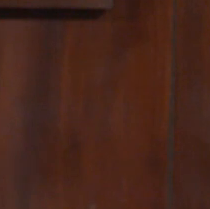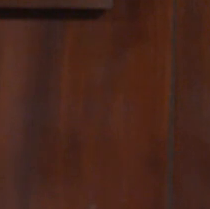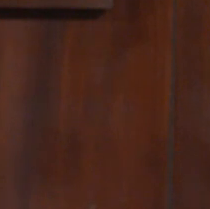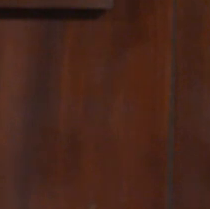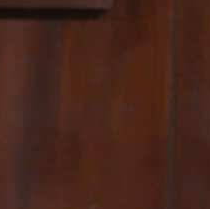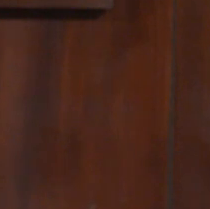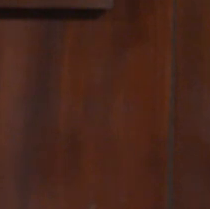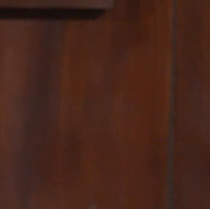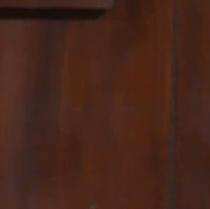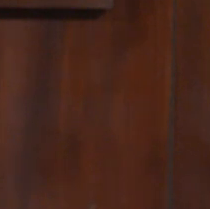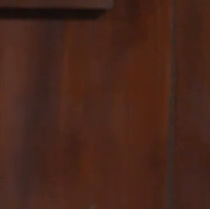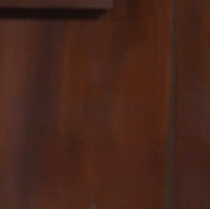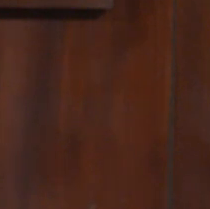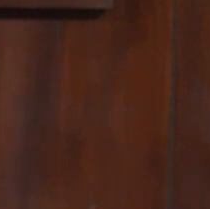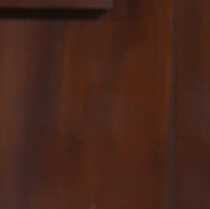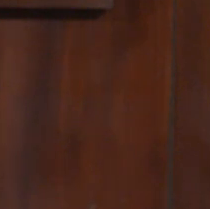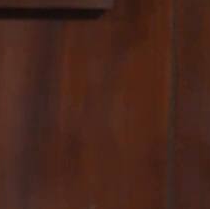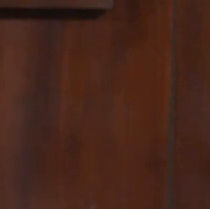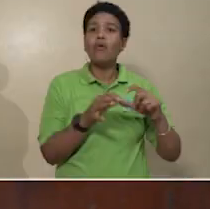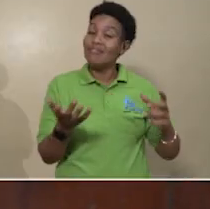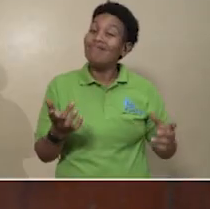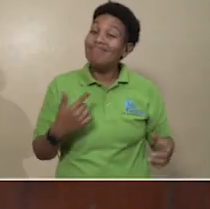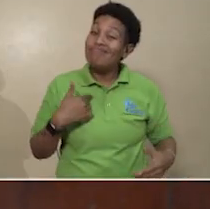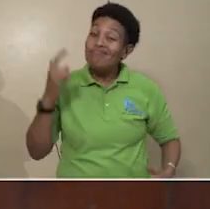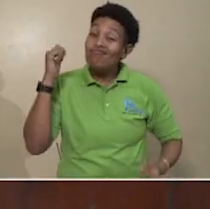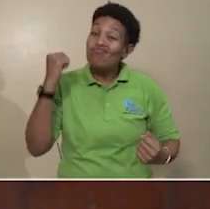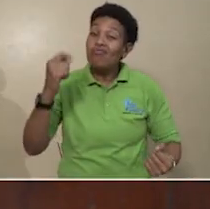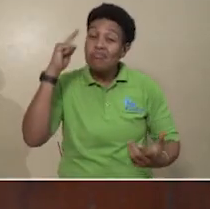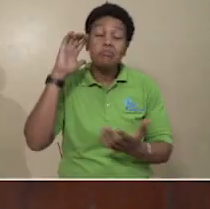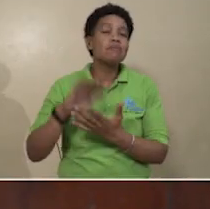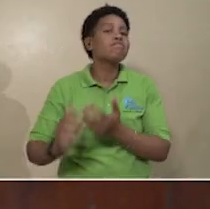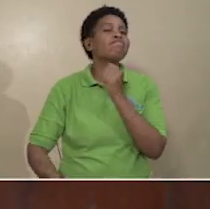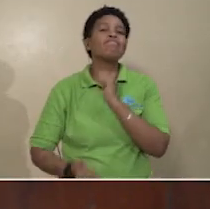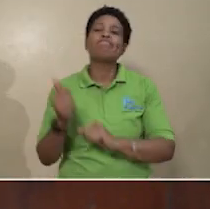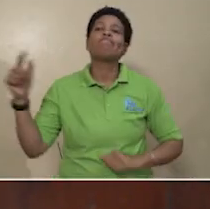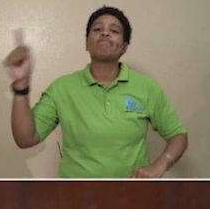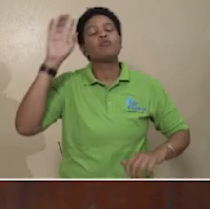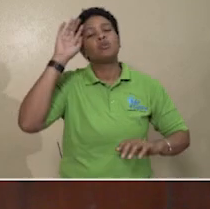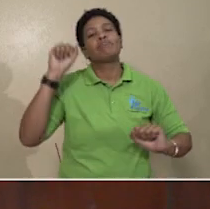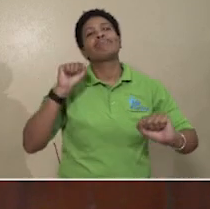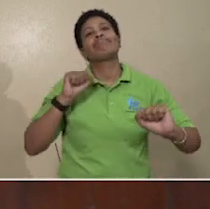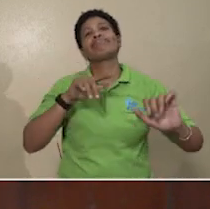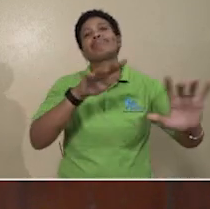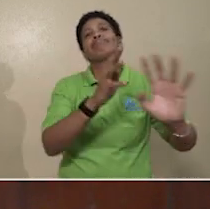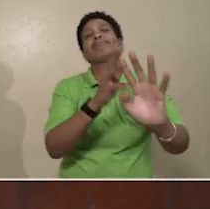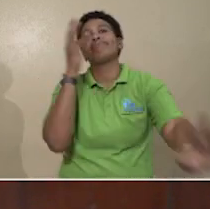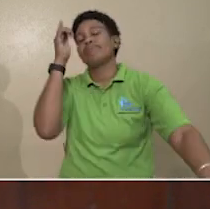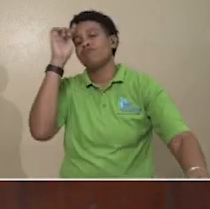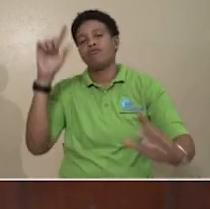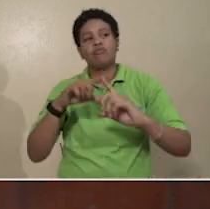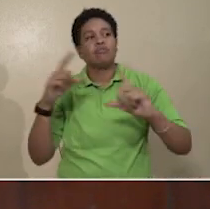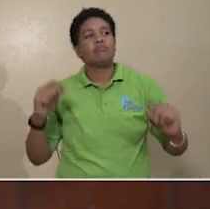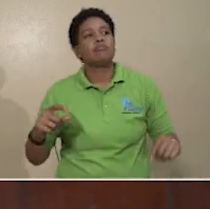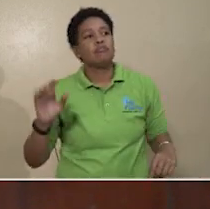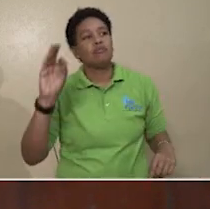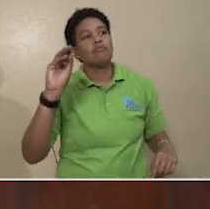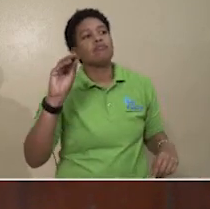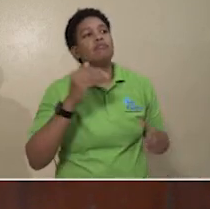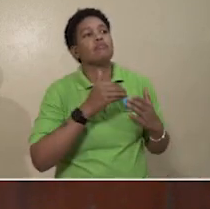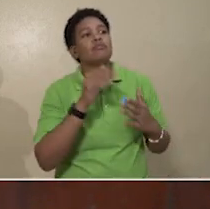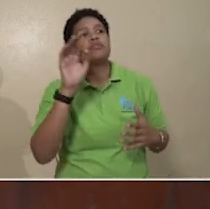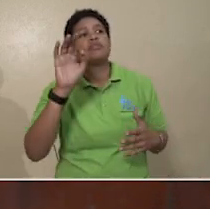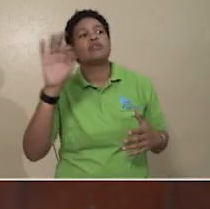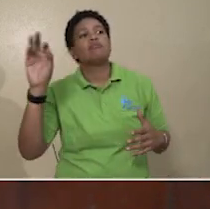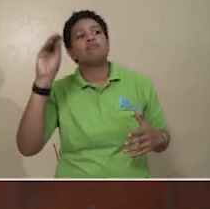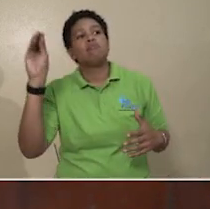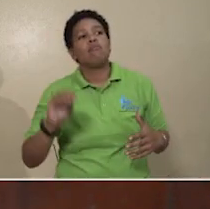card, then I strongly believe that the turnout will be in the 90%, perhaps close to